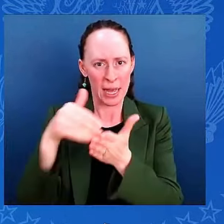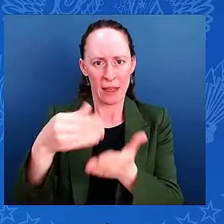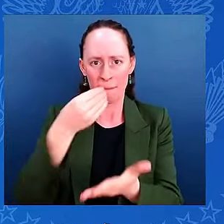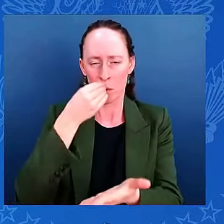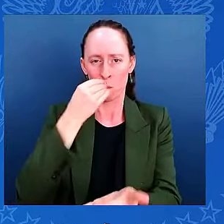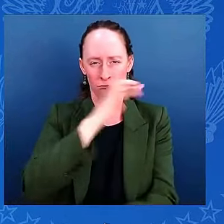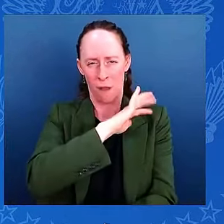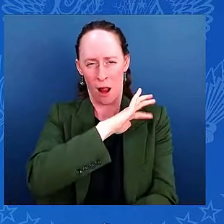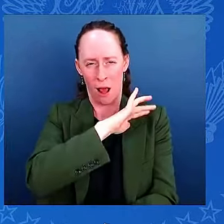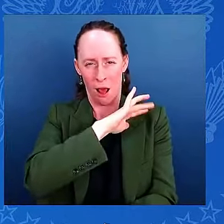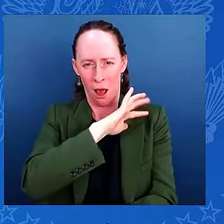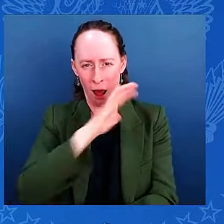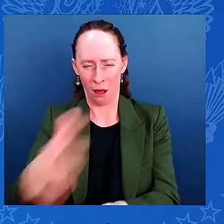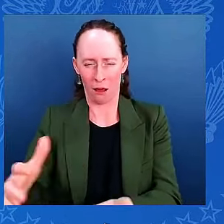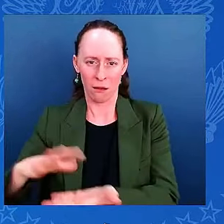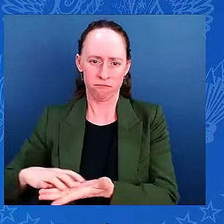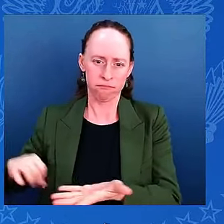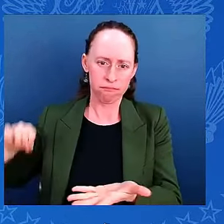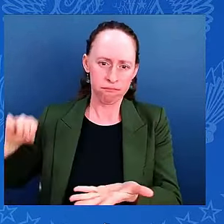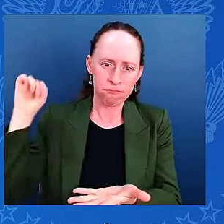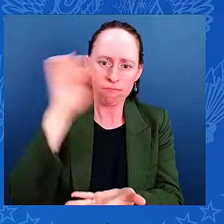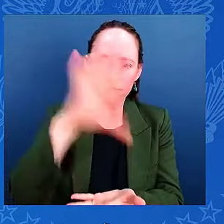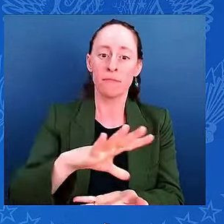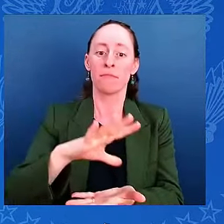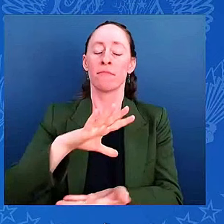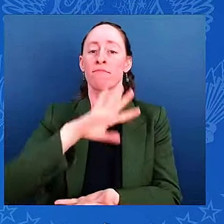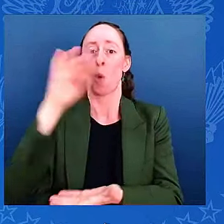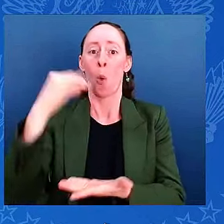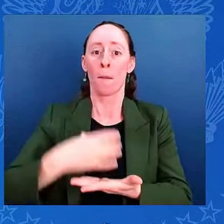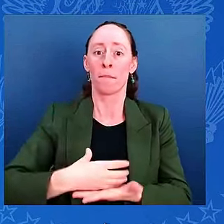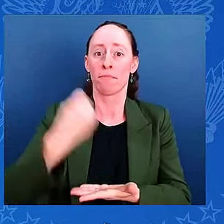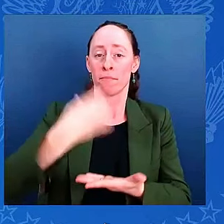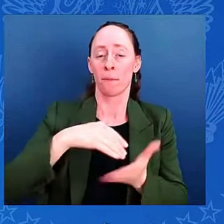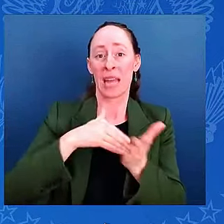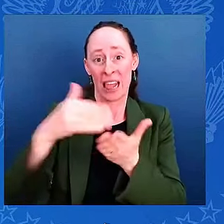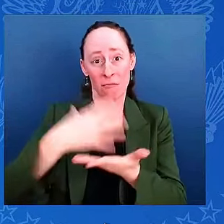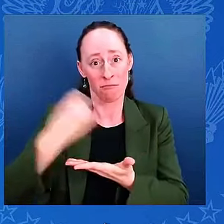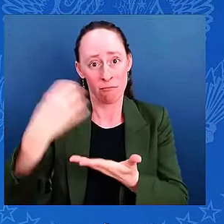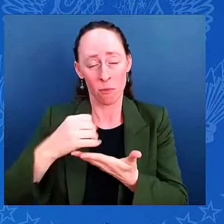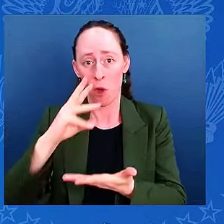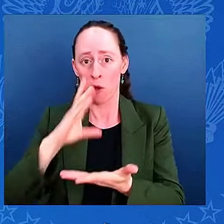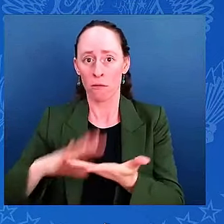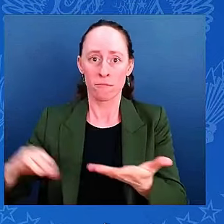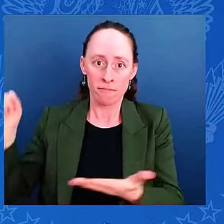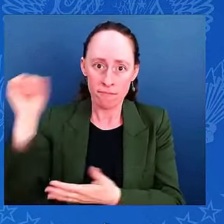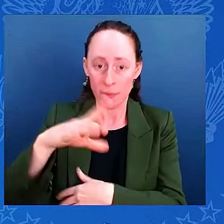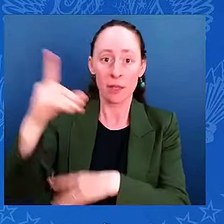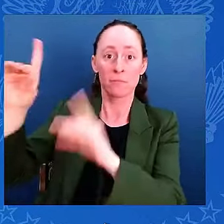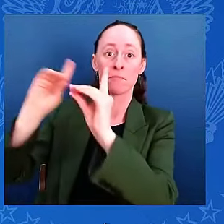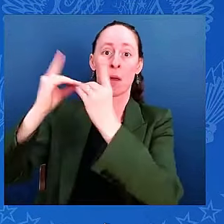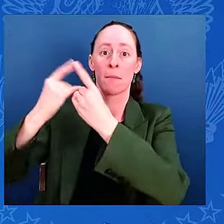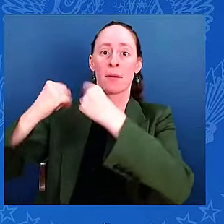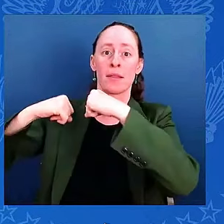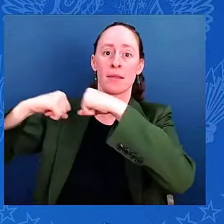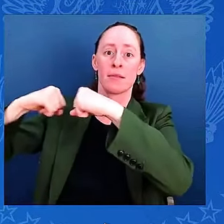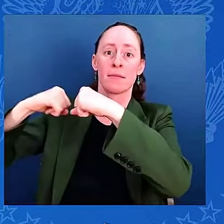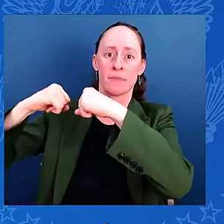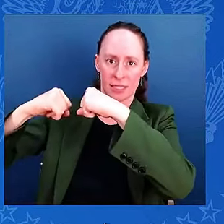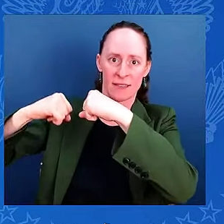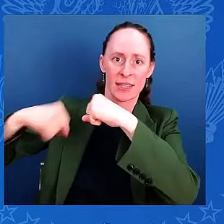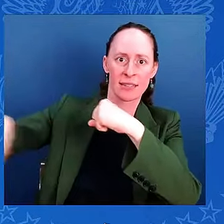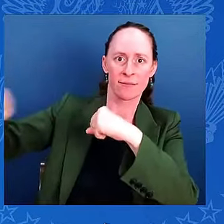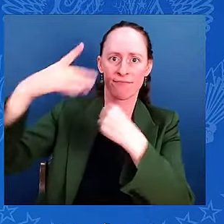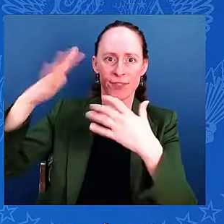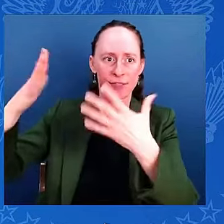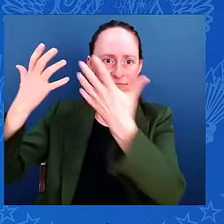has pre-positioned search and rescue teams, helicopters, and high water vehicles as